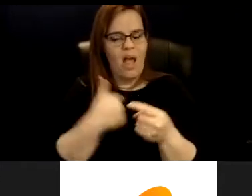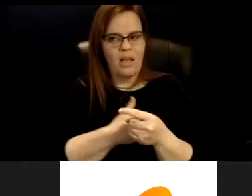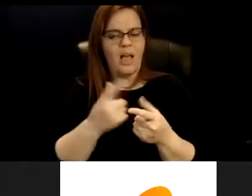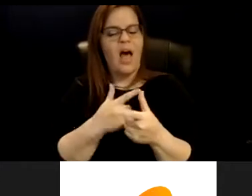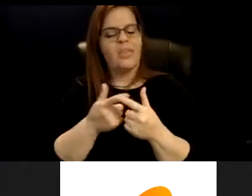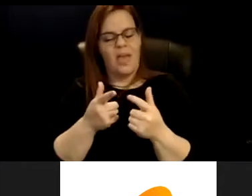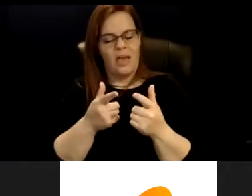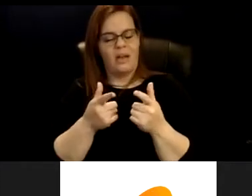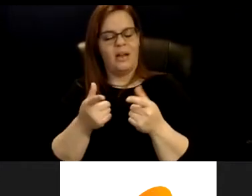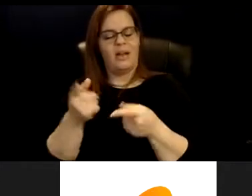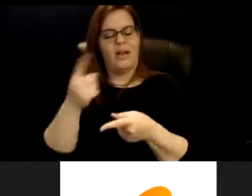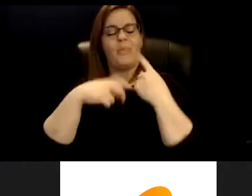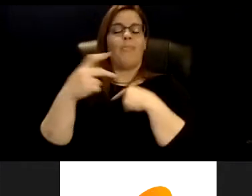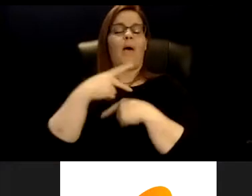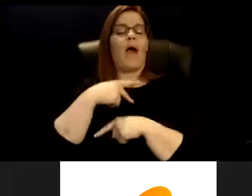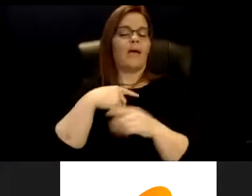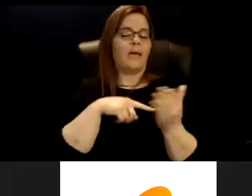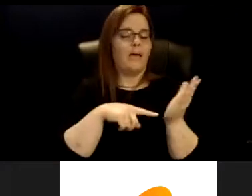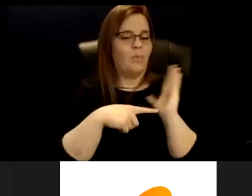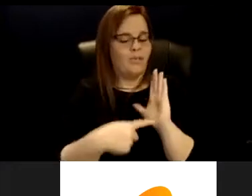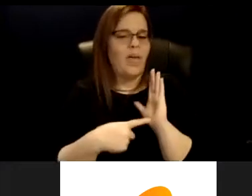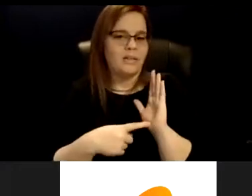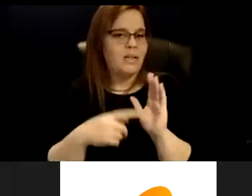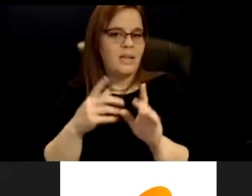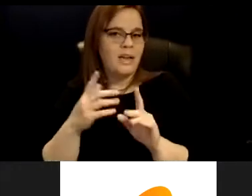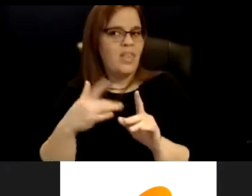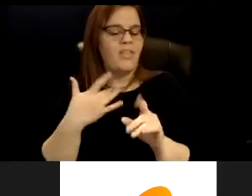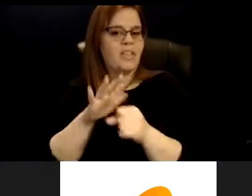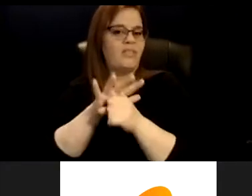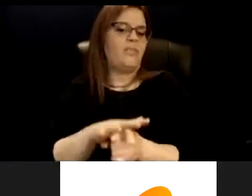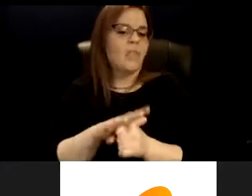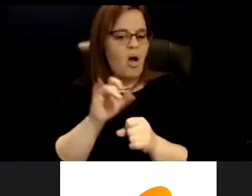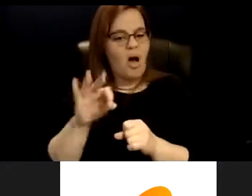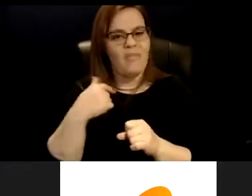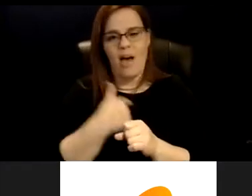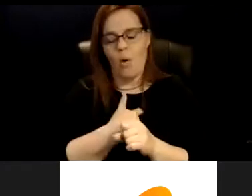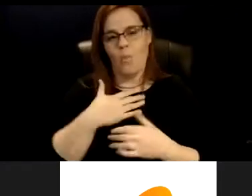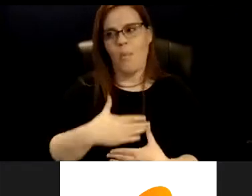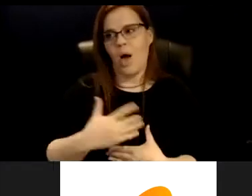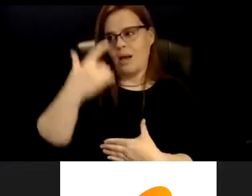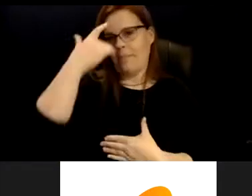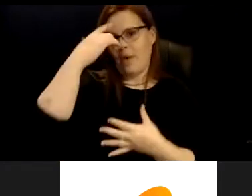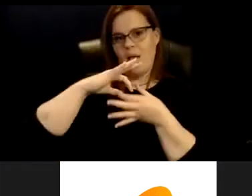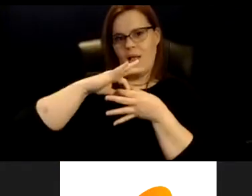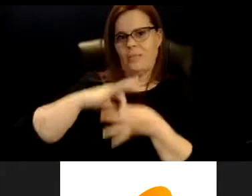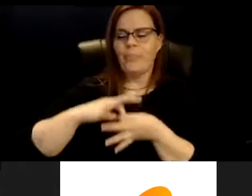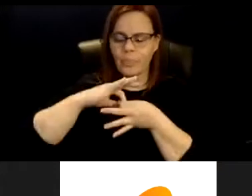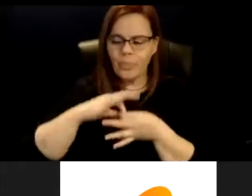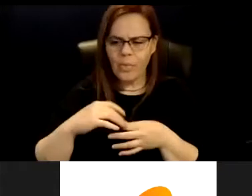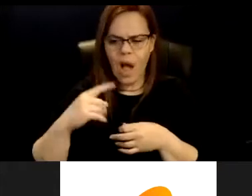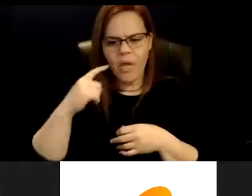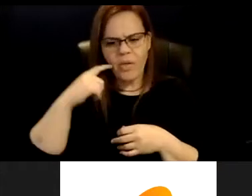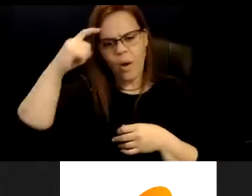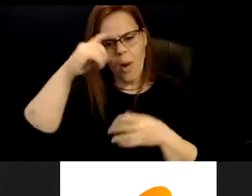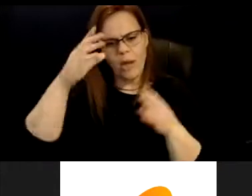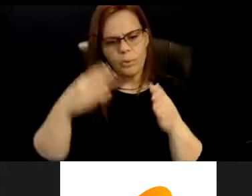reflecting, projecting the systems of oppression off of our body minds. Um, and I think to a wise word said is that if you